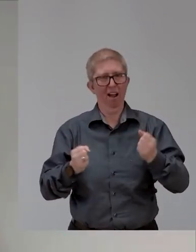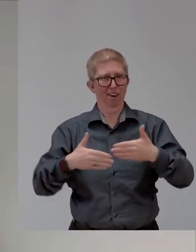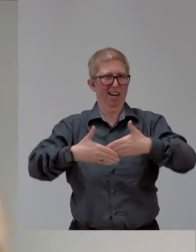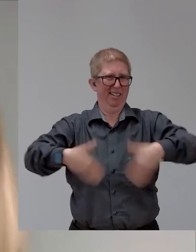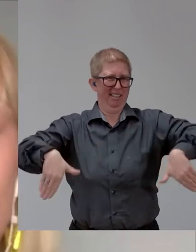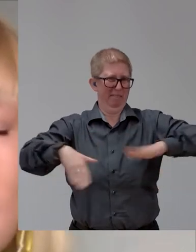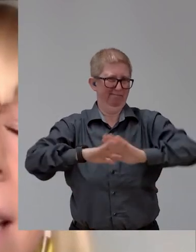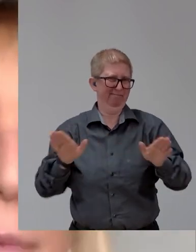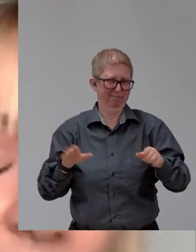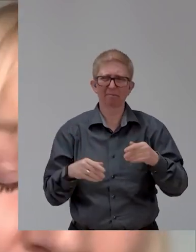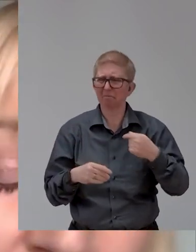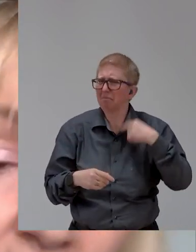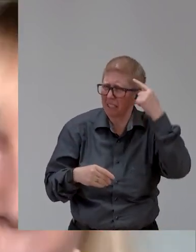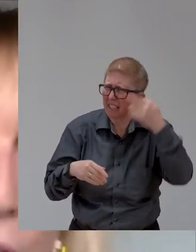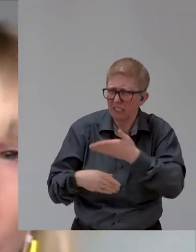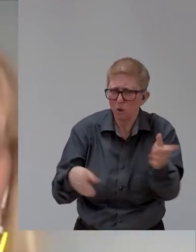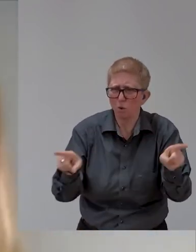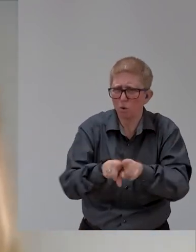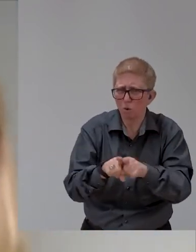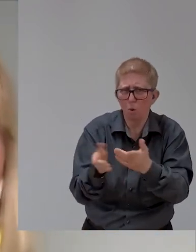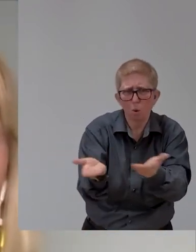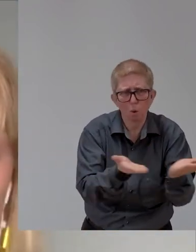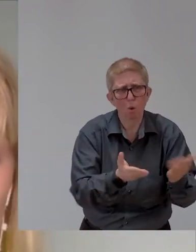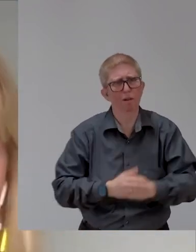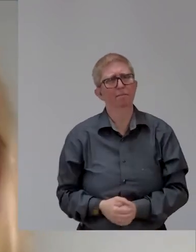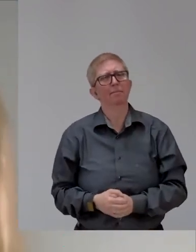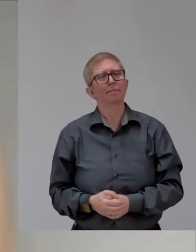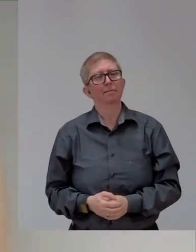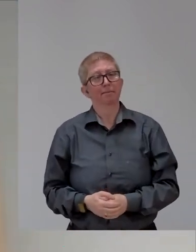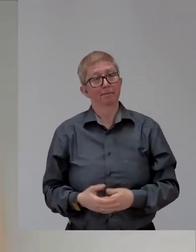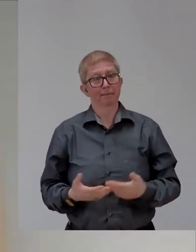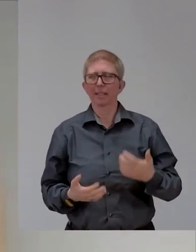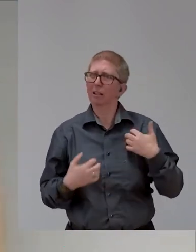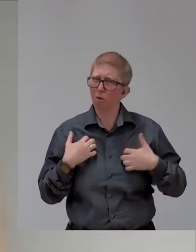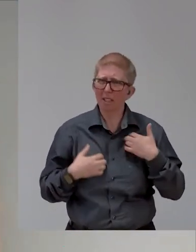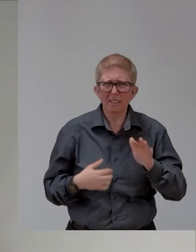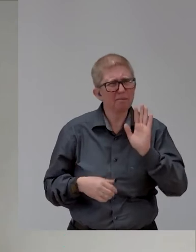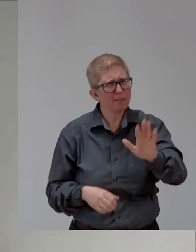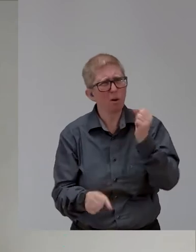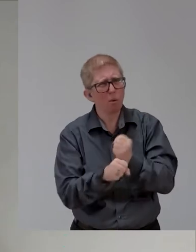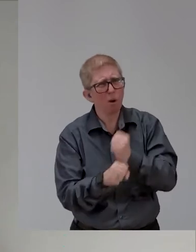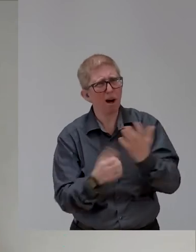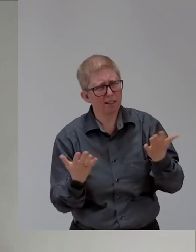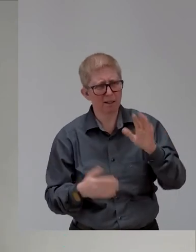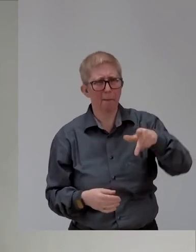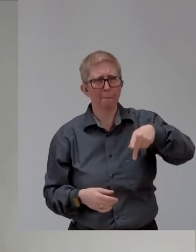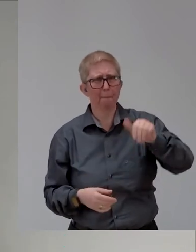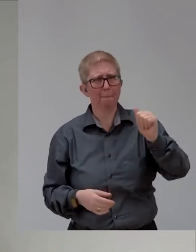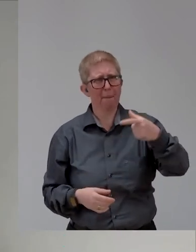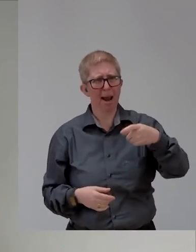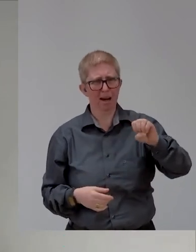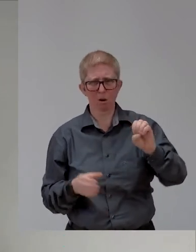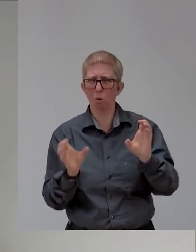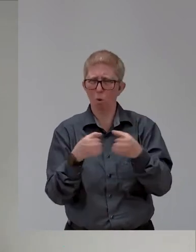as well, because it's really interesting, um, just what you're, what the page group does. Um, but like, had that even surfaced, had disability even